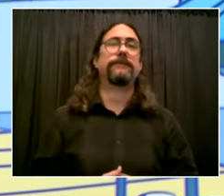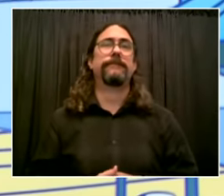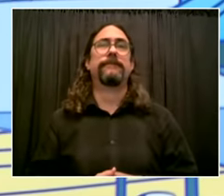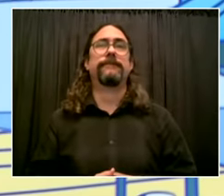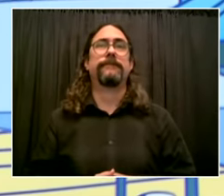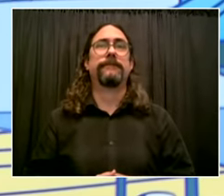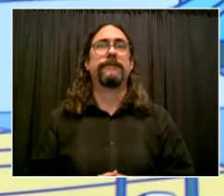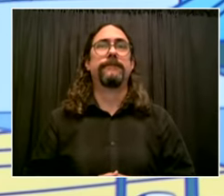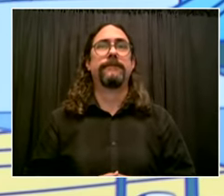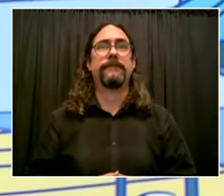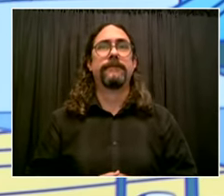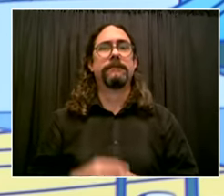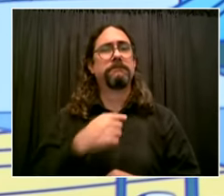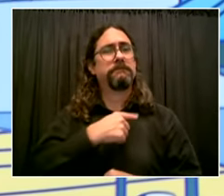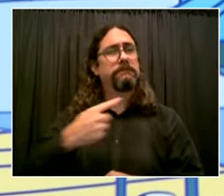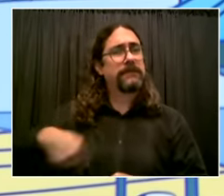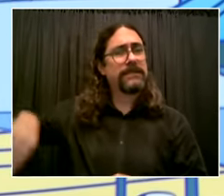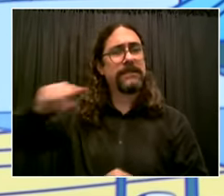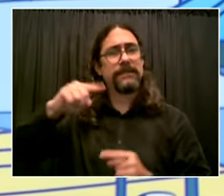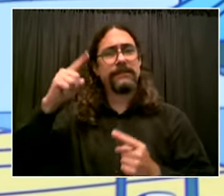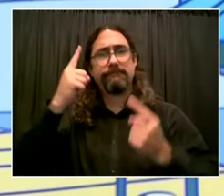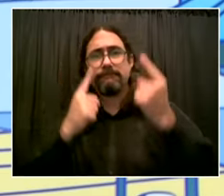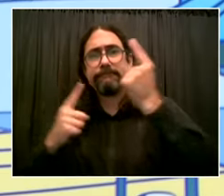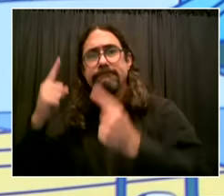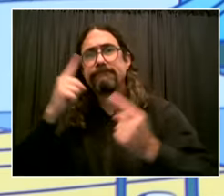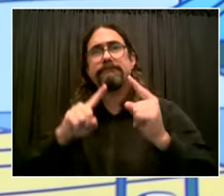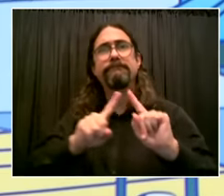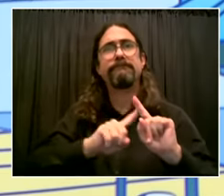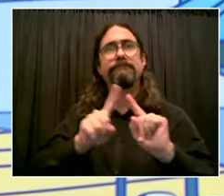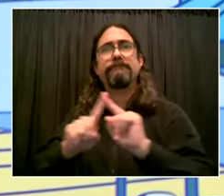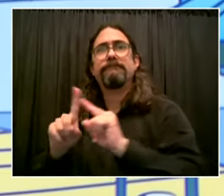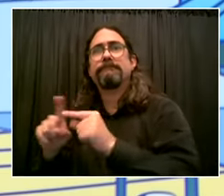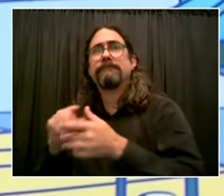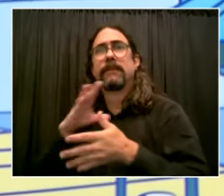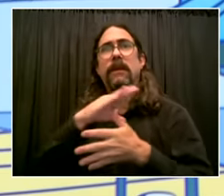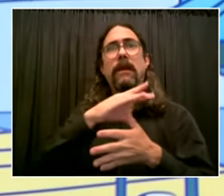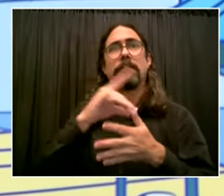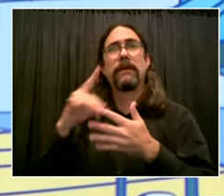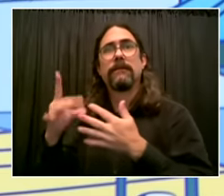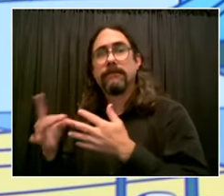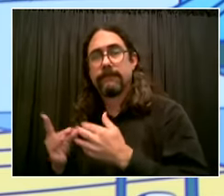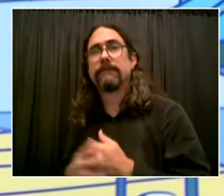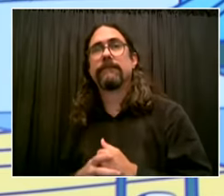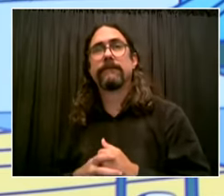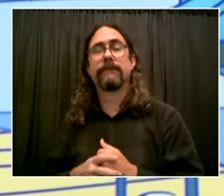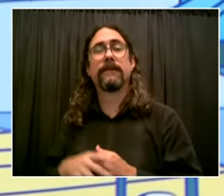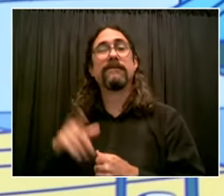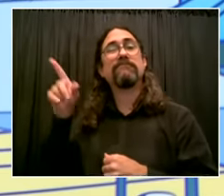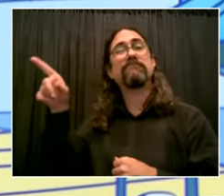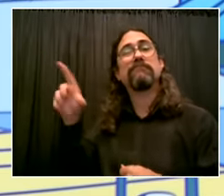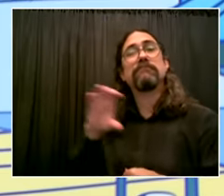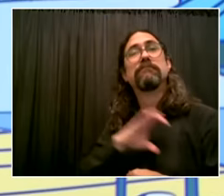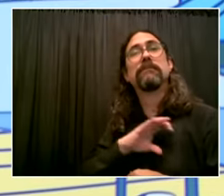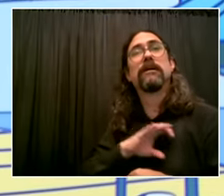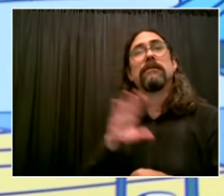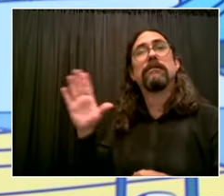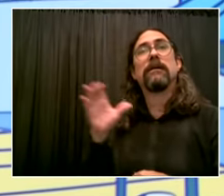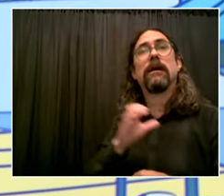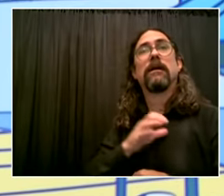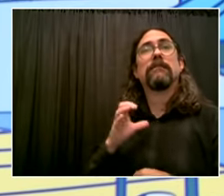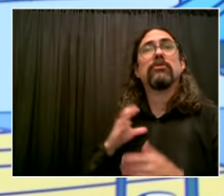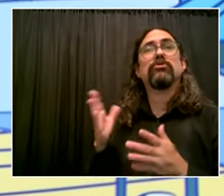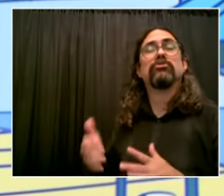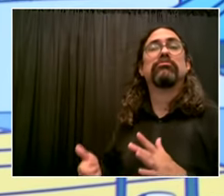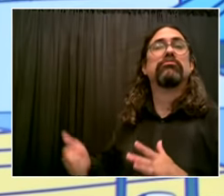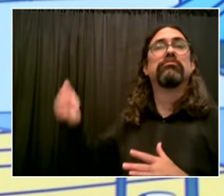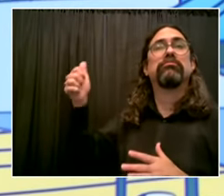shea he has made a very passionate personal appeals to all officers and and dermot shea is someone who you know joined the